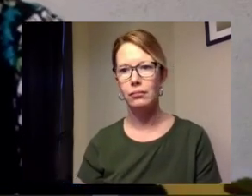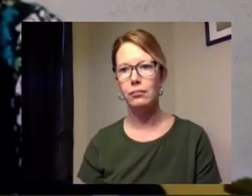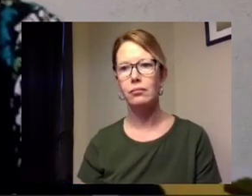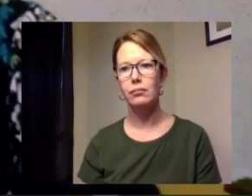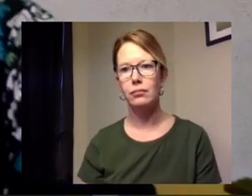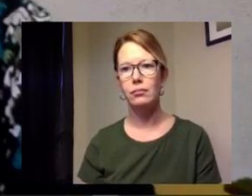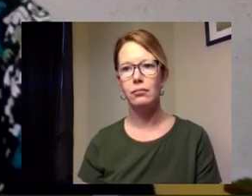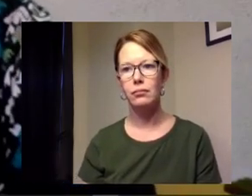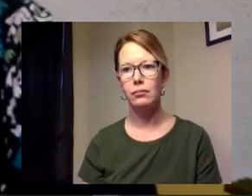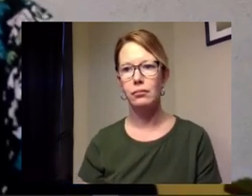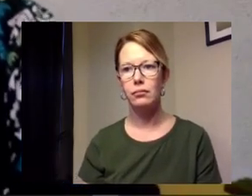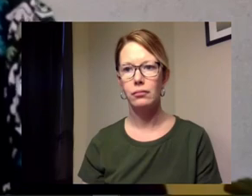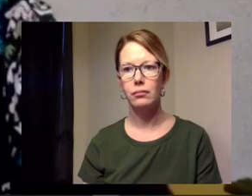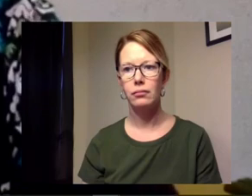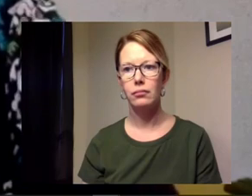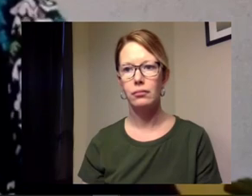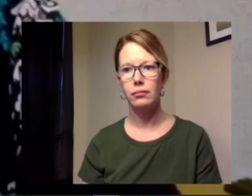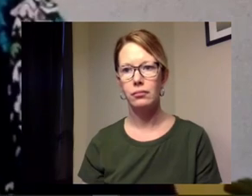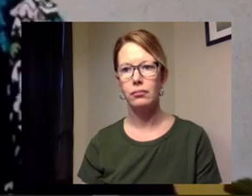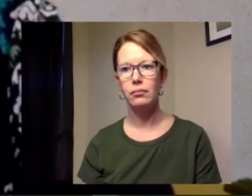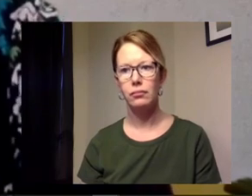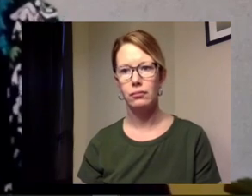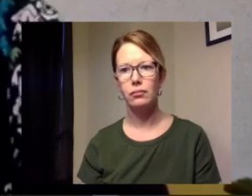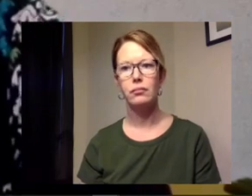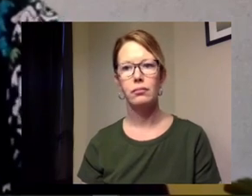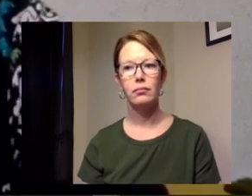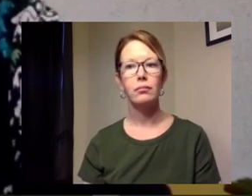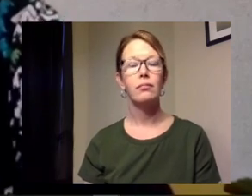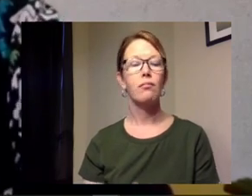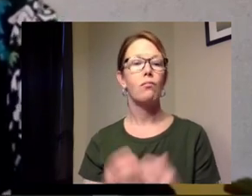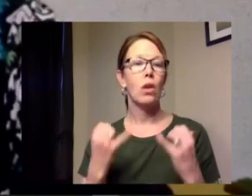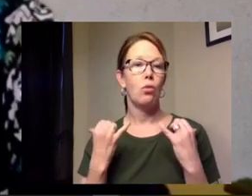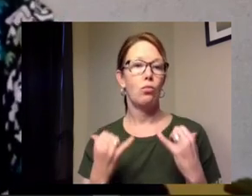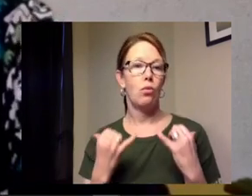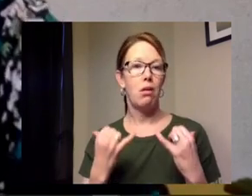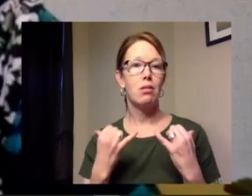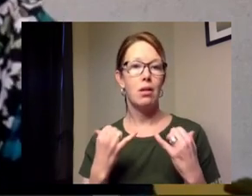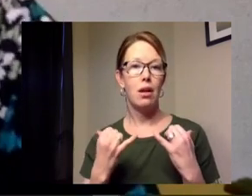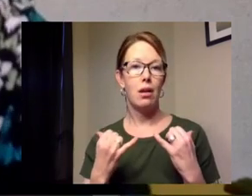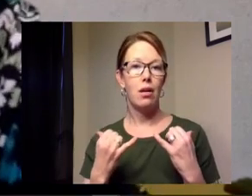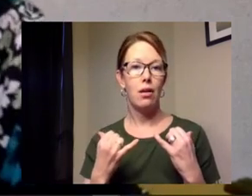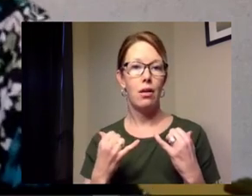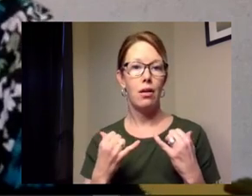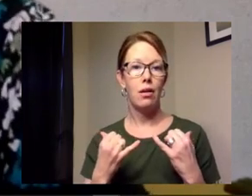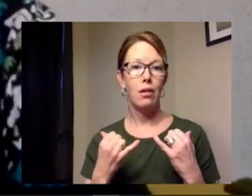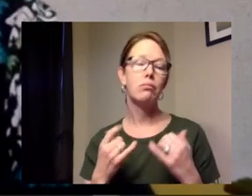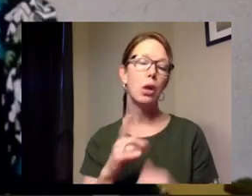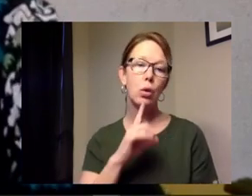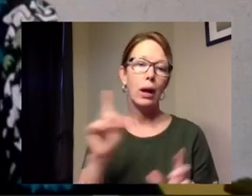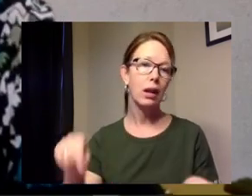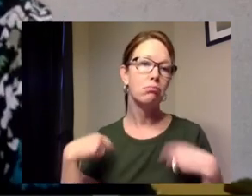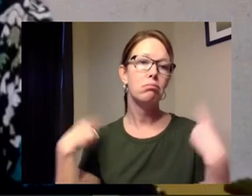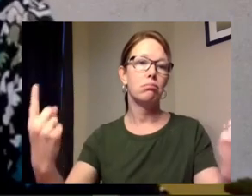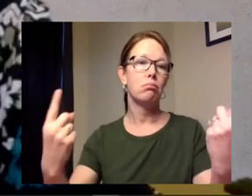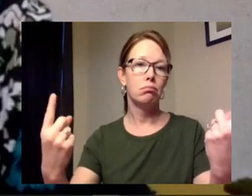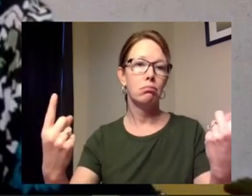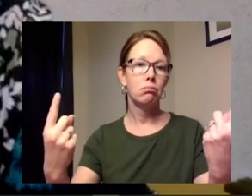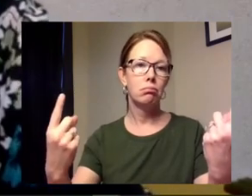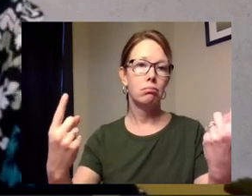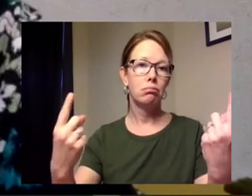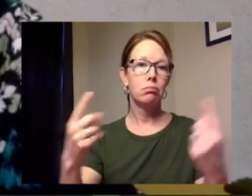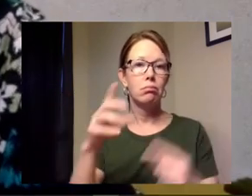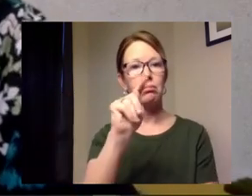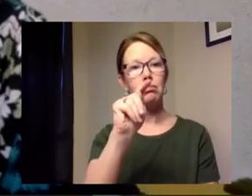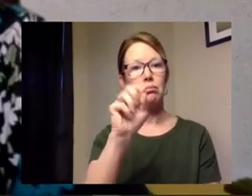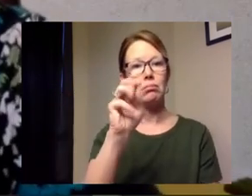um right now there is an effort there is always a bin at there's always a bin at tom's